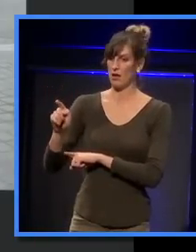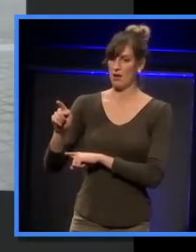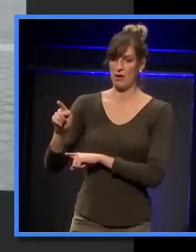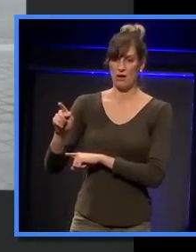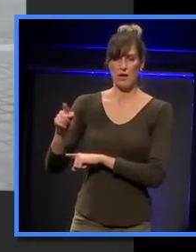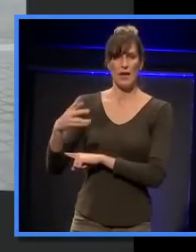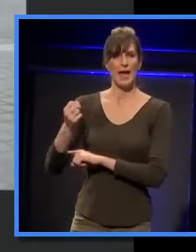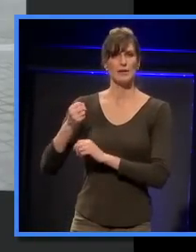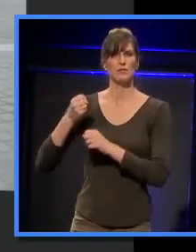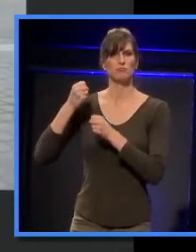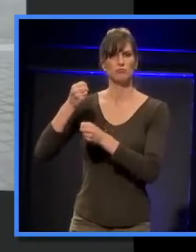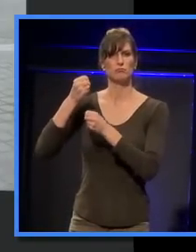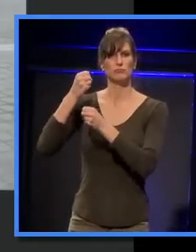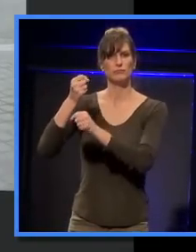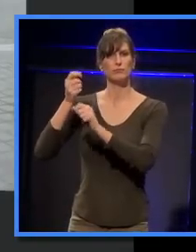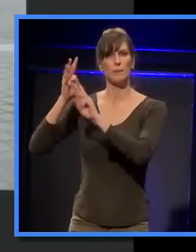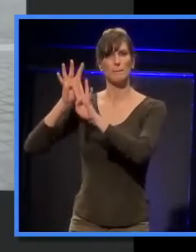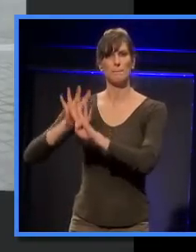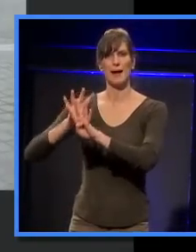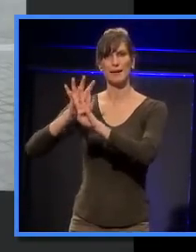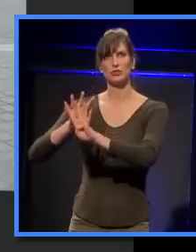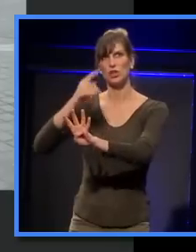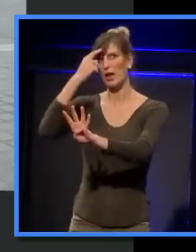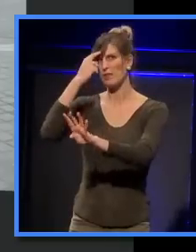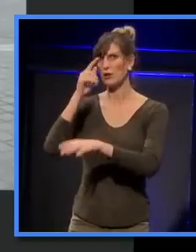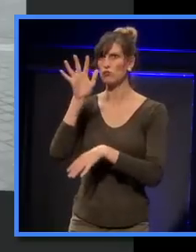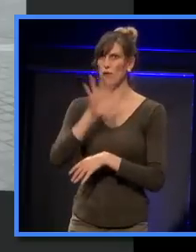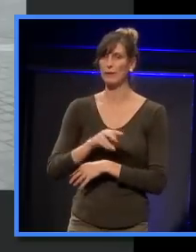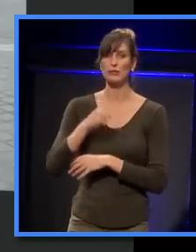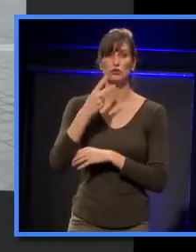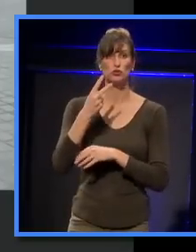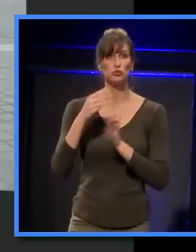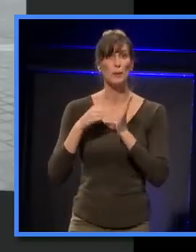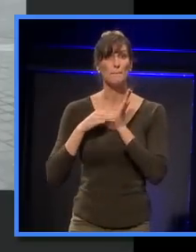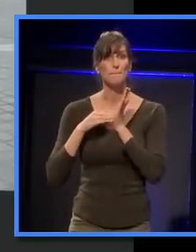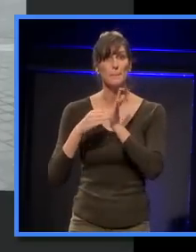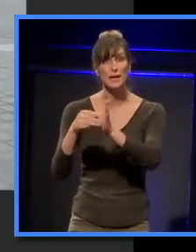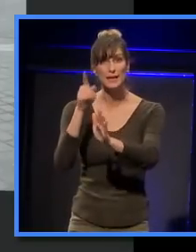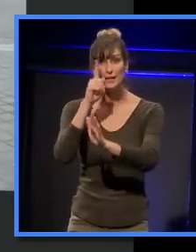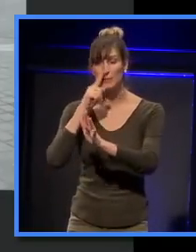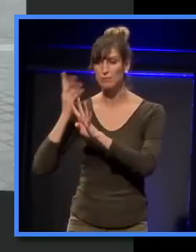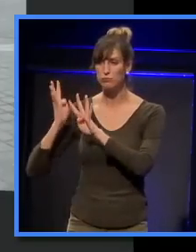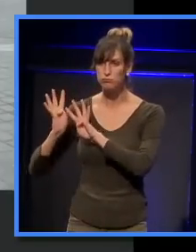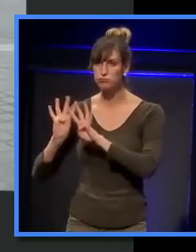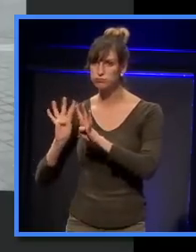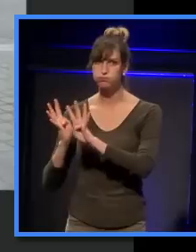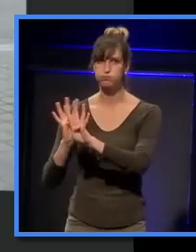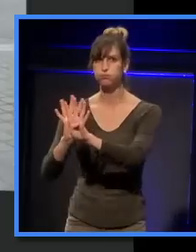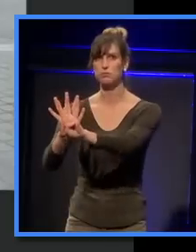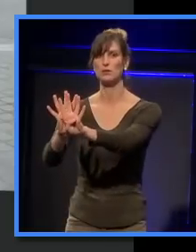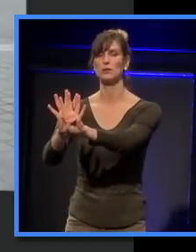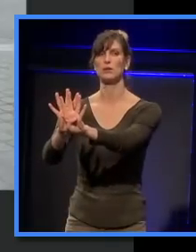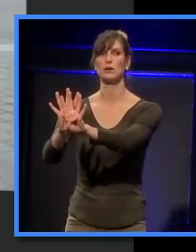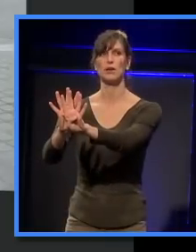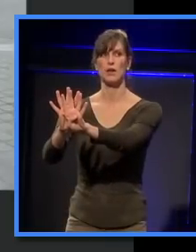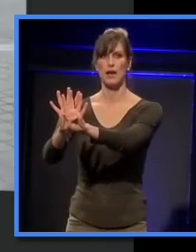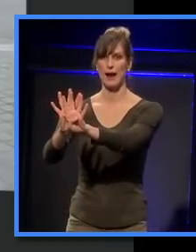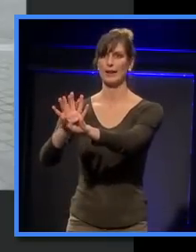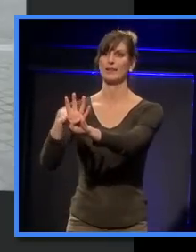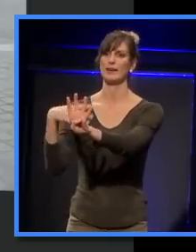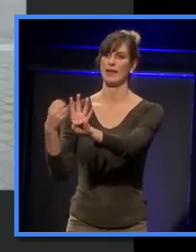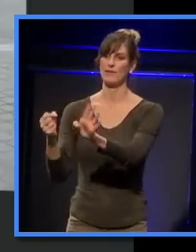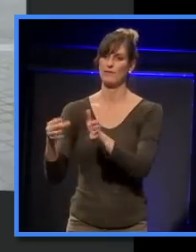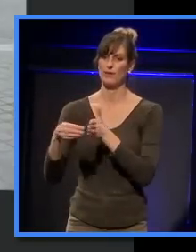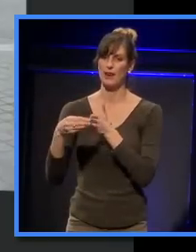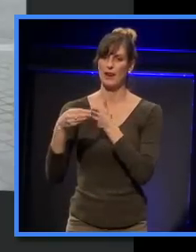-organised march I've ever seen in my life. were two million people who went along Boulevard Voltaire. Each wave was headed by